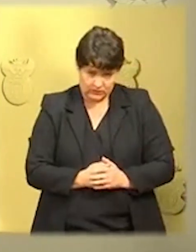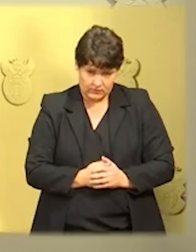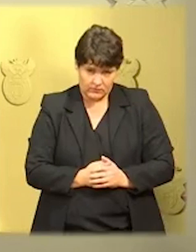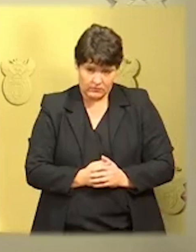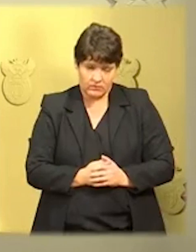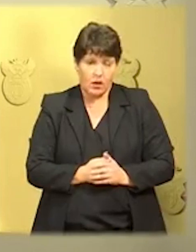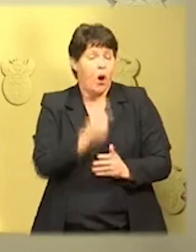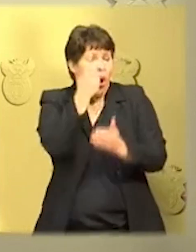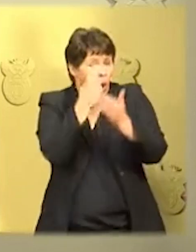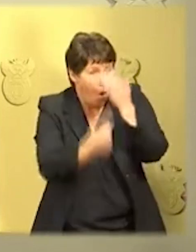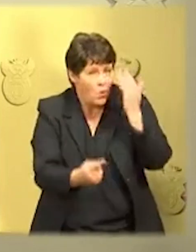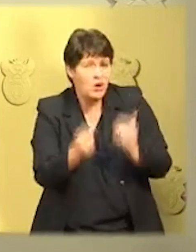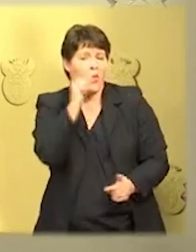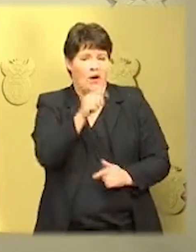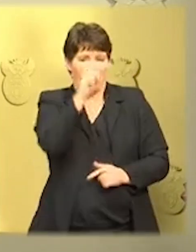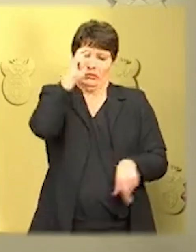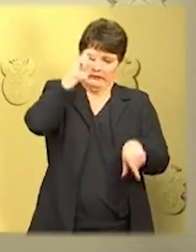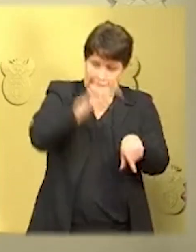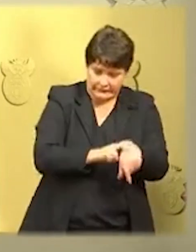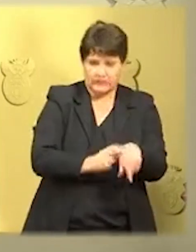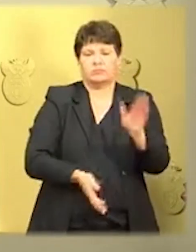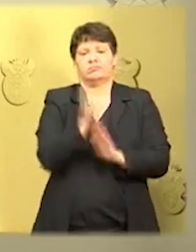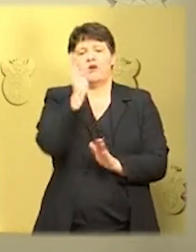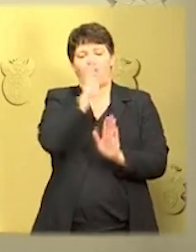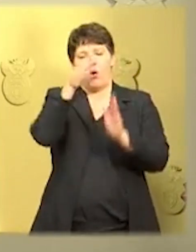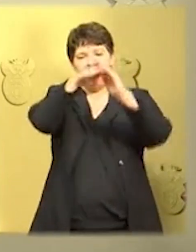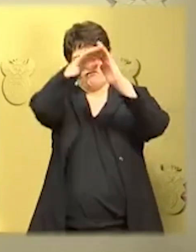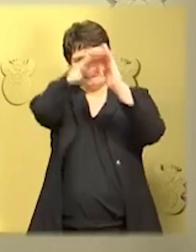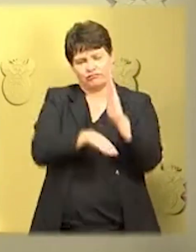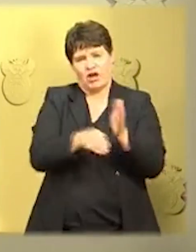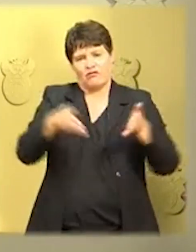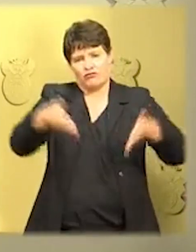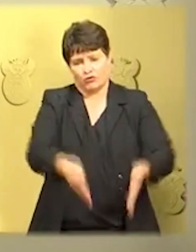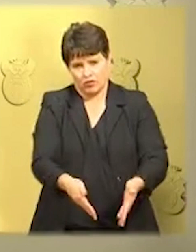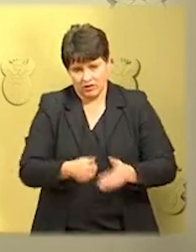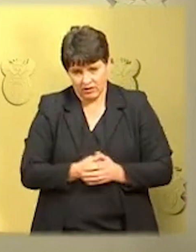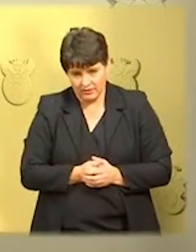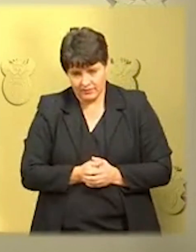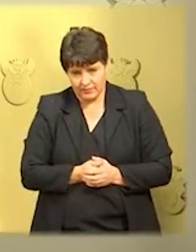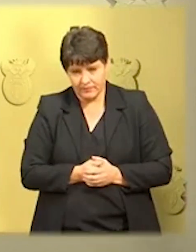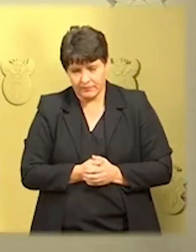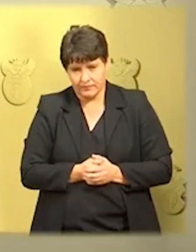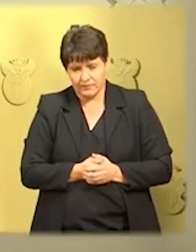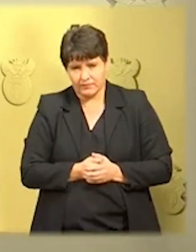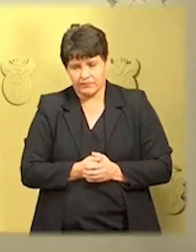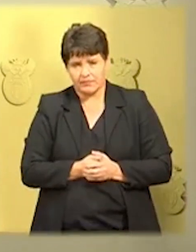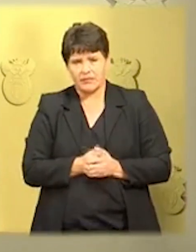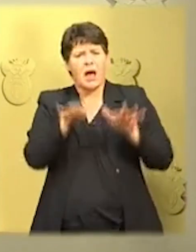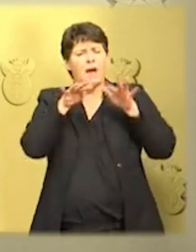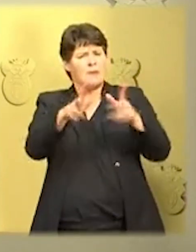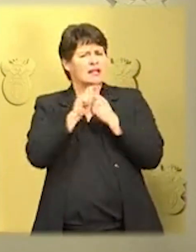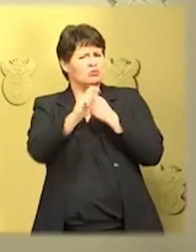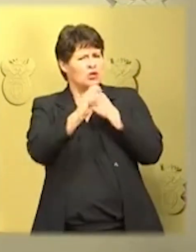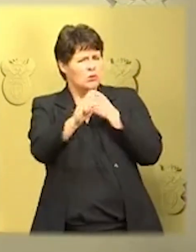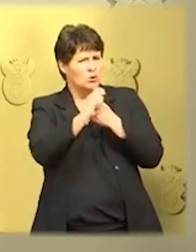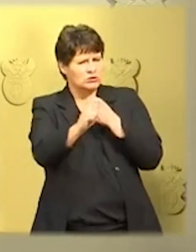funerals. Public transport will continue to operate with limitations on the number